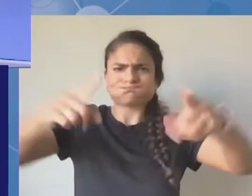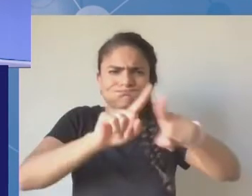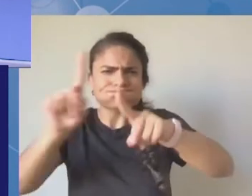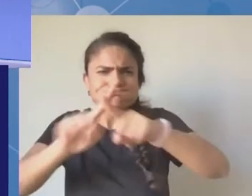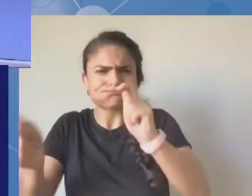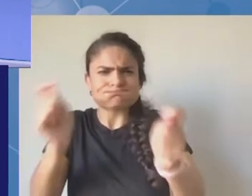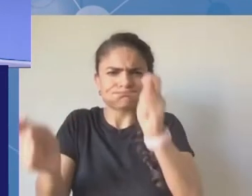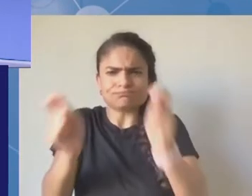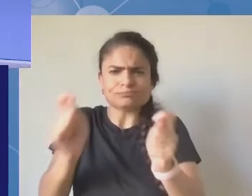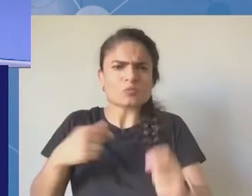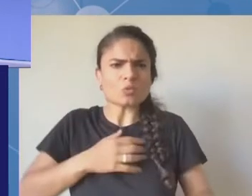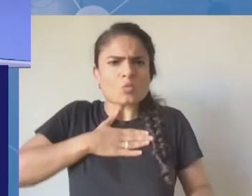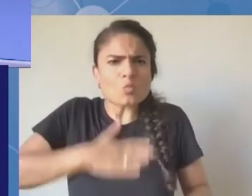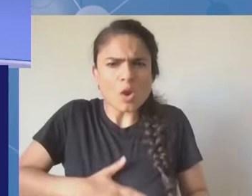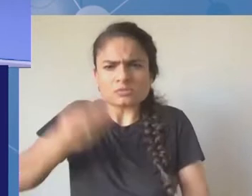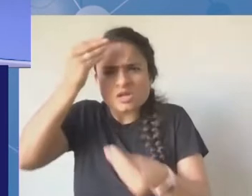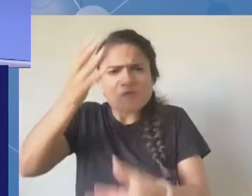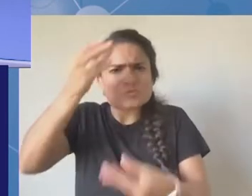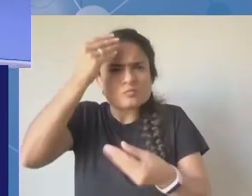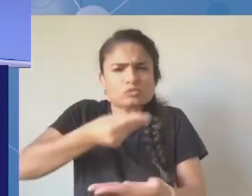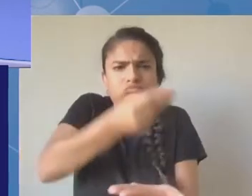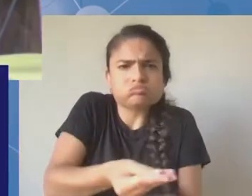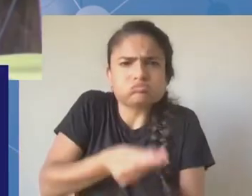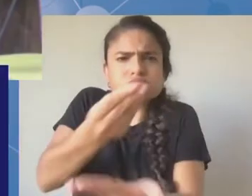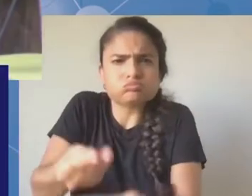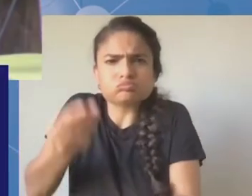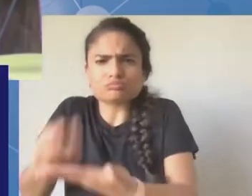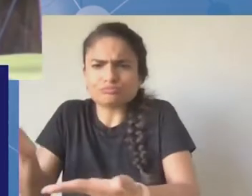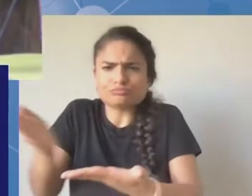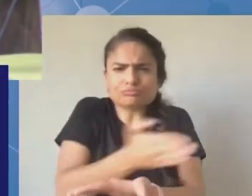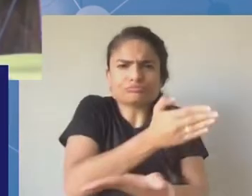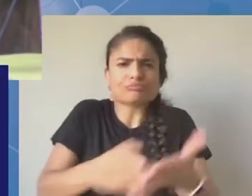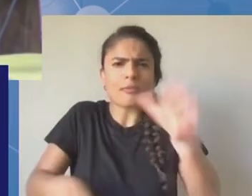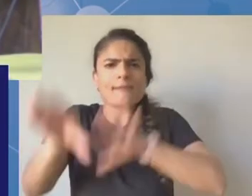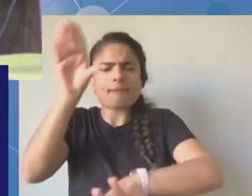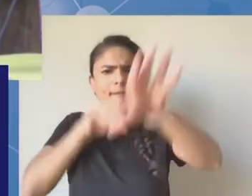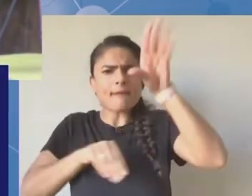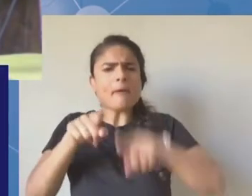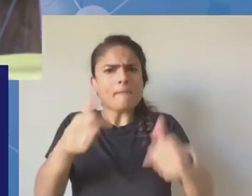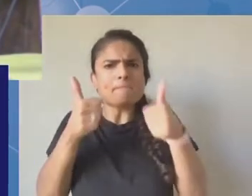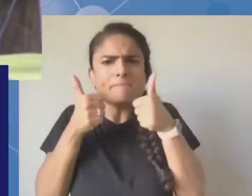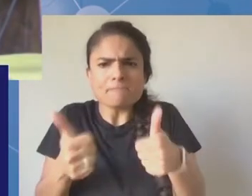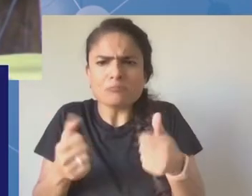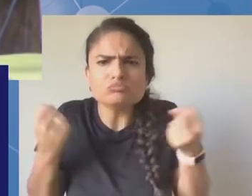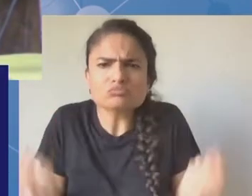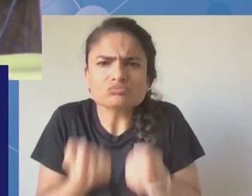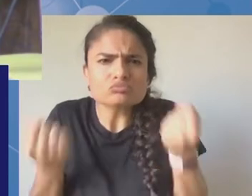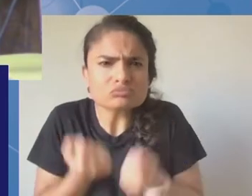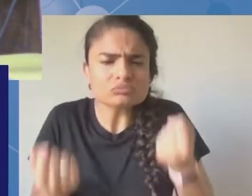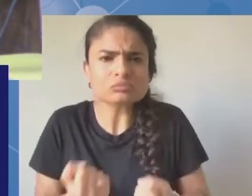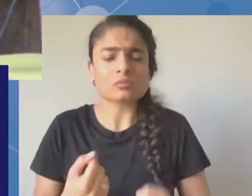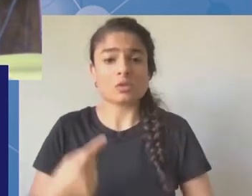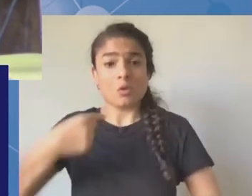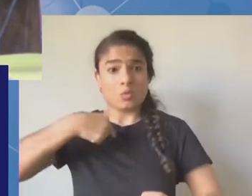issues, and for giving access to all stakeholders, regardless of their age, occupation, and interest, to get involved